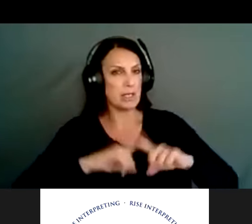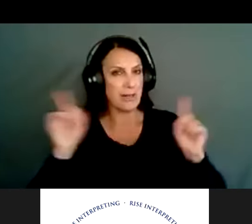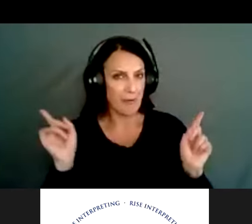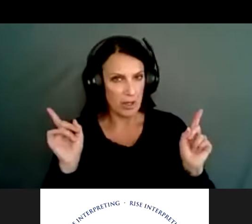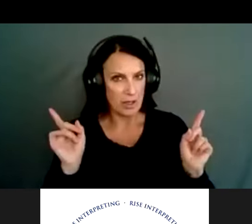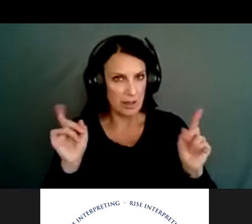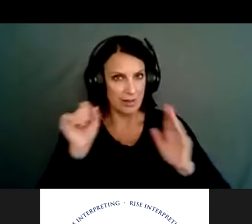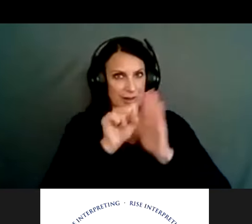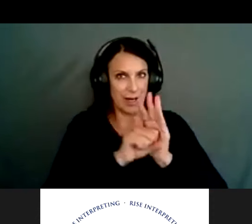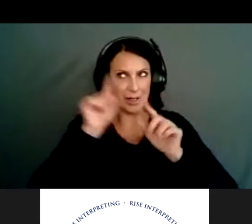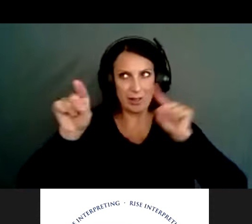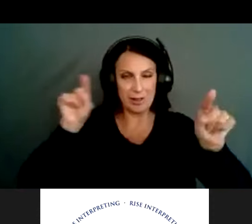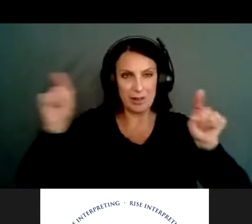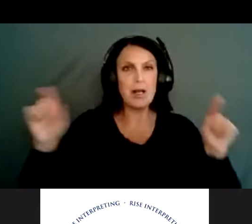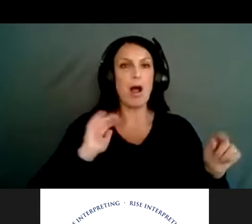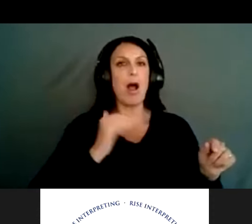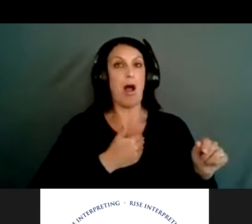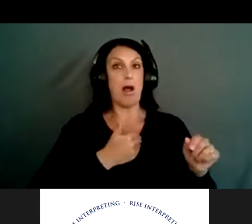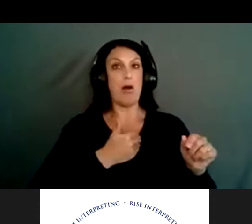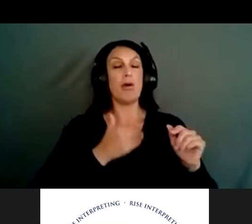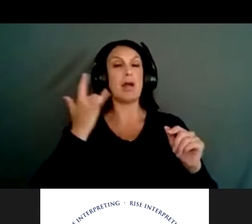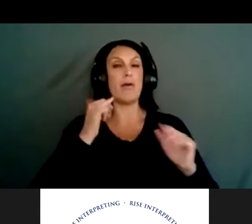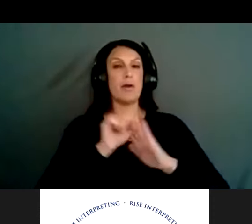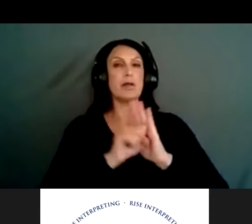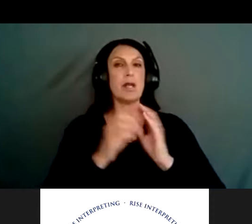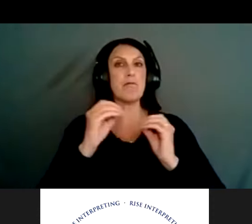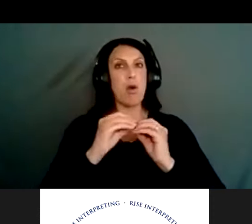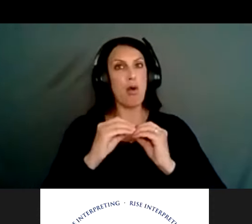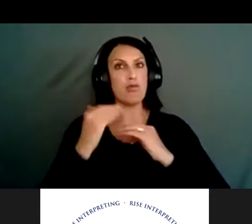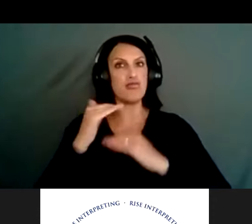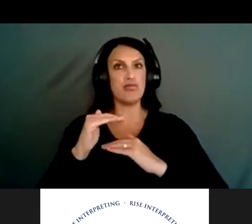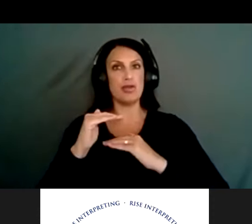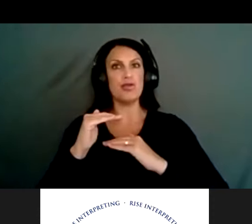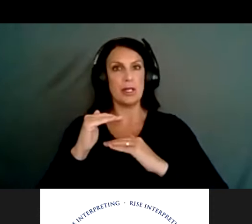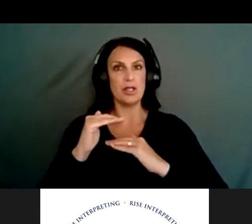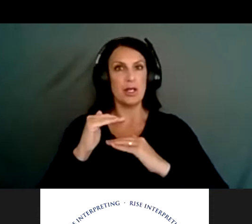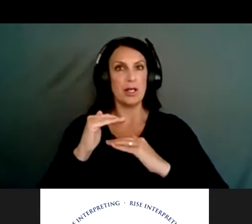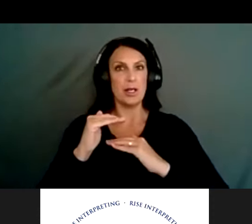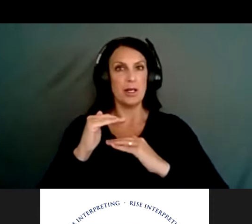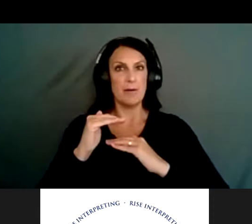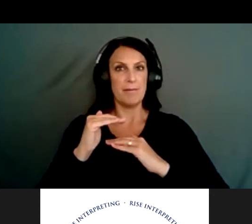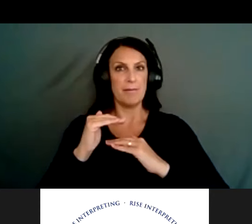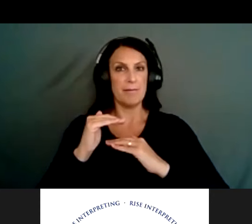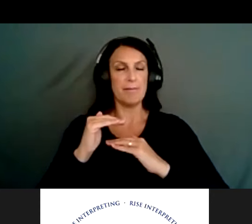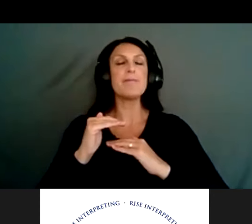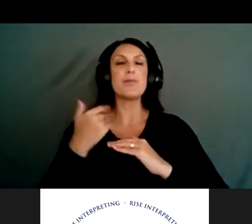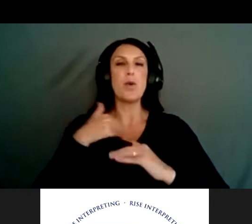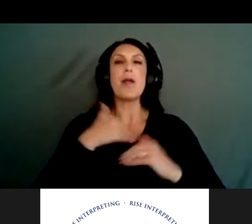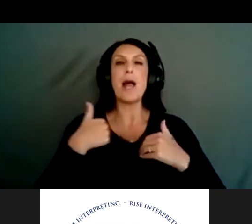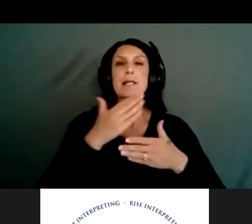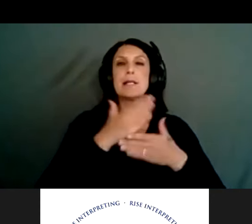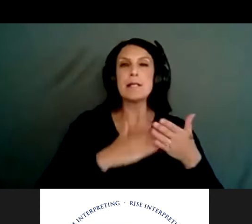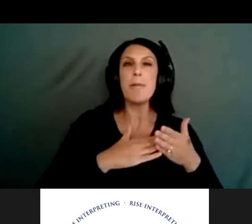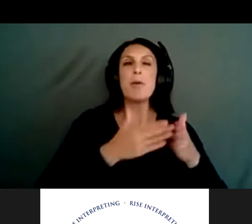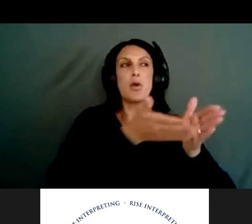our gun laws are much more restrictive. So when we brought the effort, we had some requests to adapt the materials to,